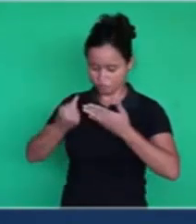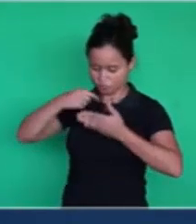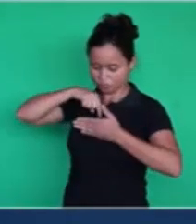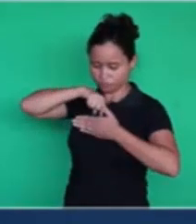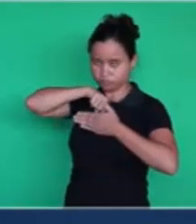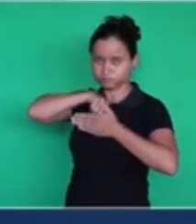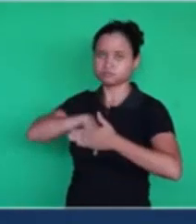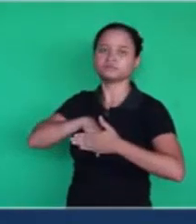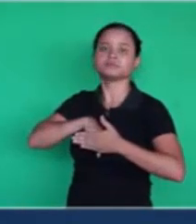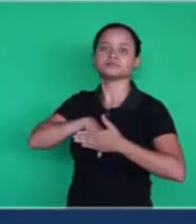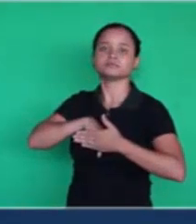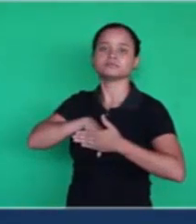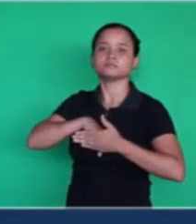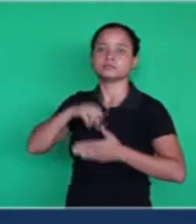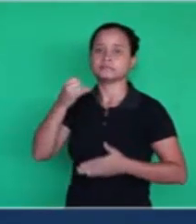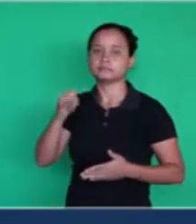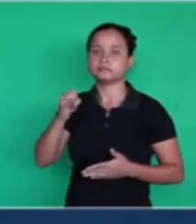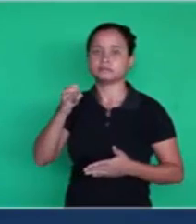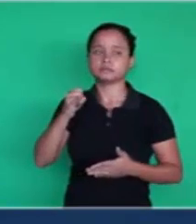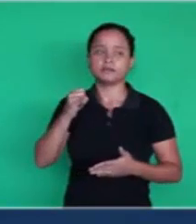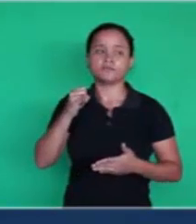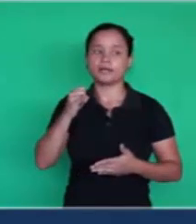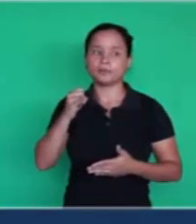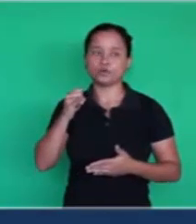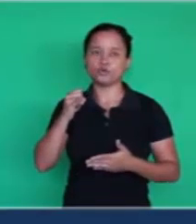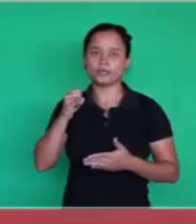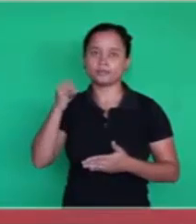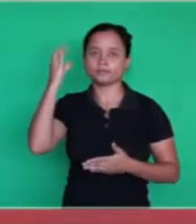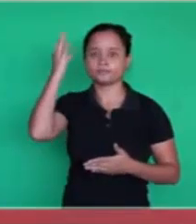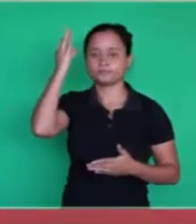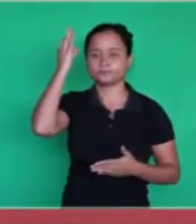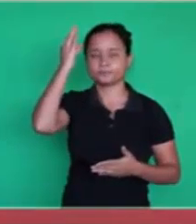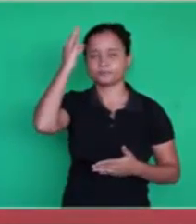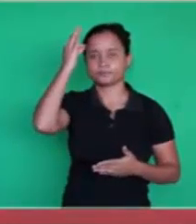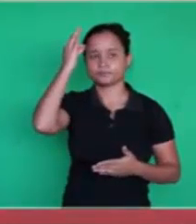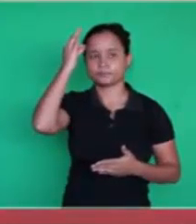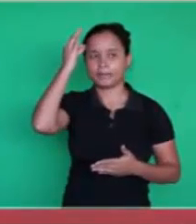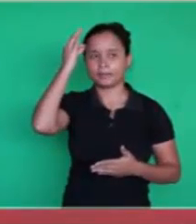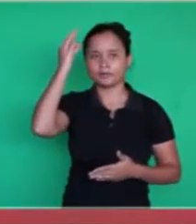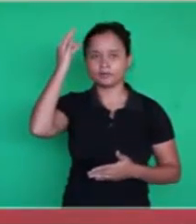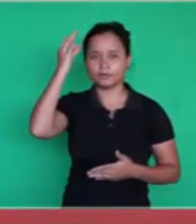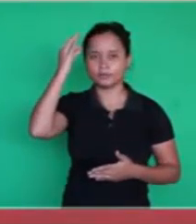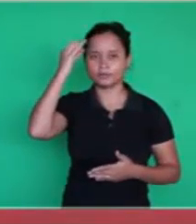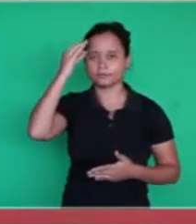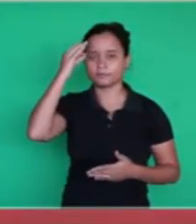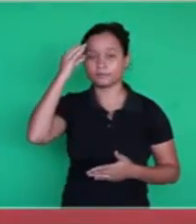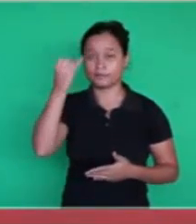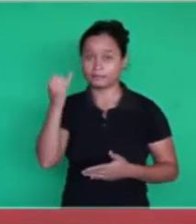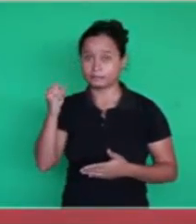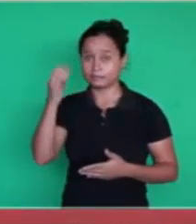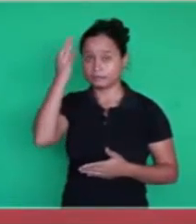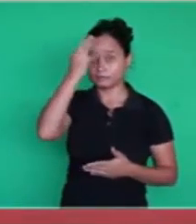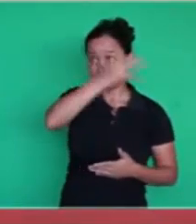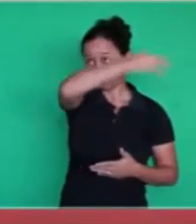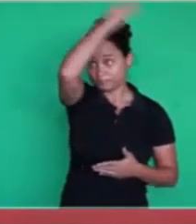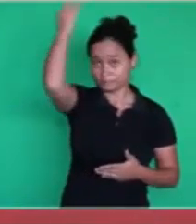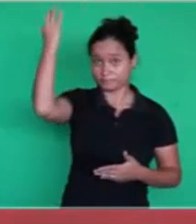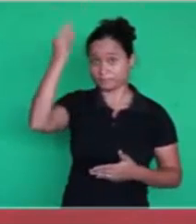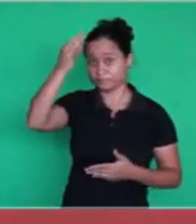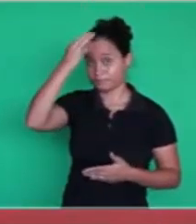Spirit doesn't open this way, this way that he opens, who is the way?